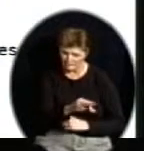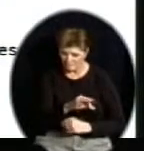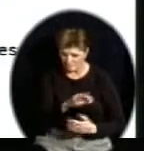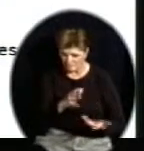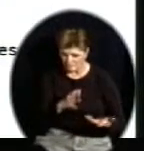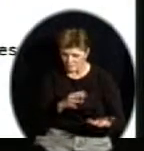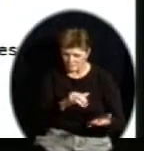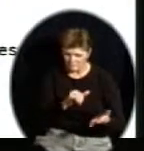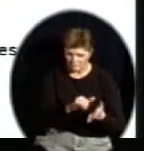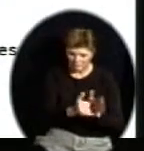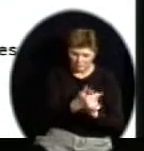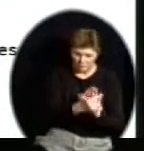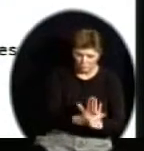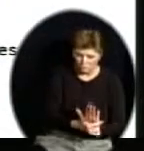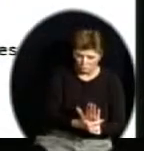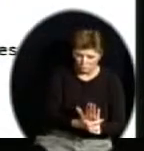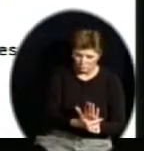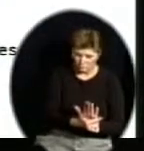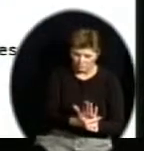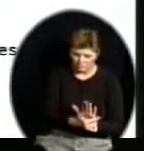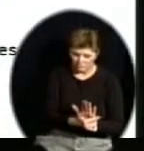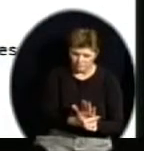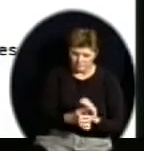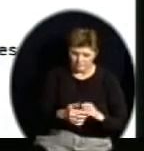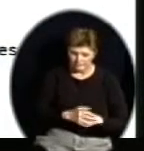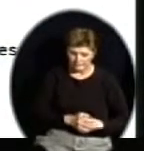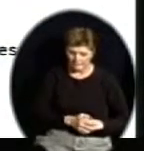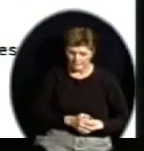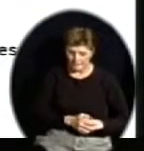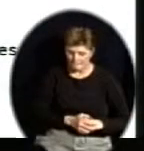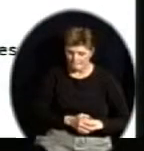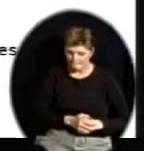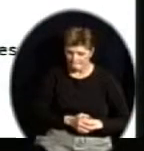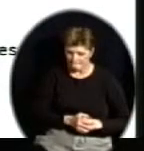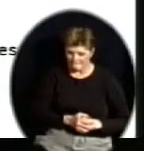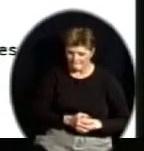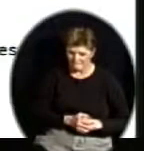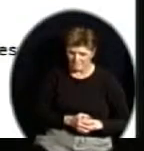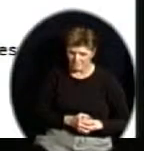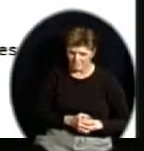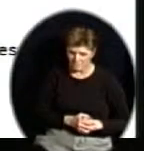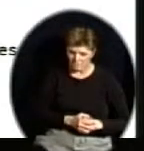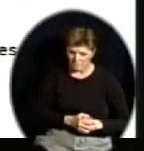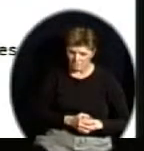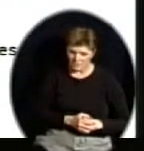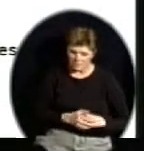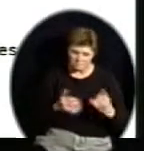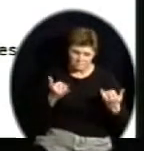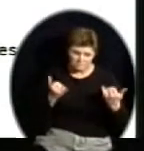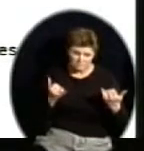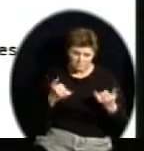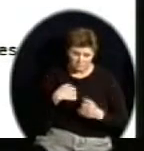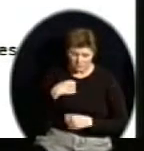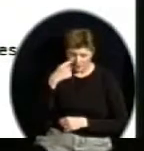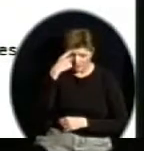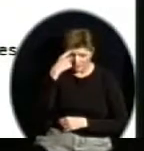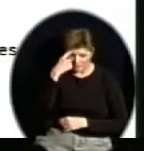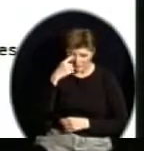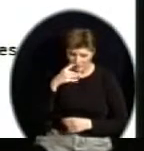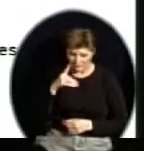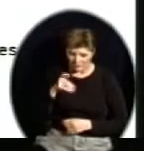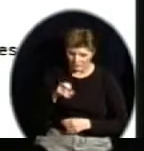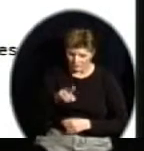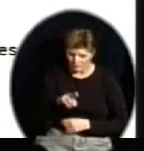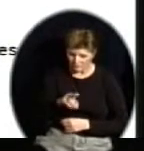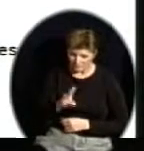teams felt probably could have used that level of appropriate assessment? We do. With that, I'm going to, Dr. Manakowski's got a poignant story she's